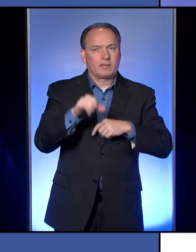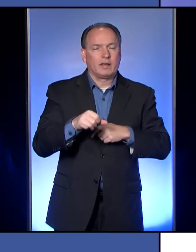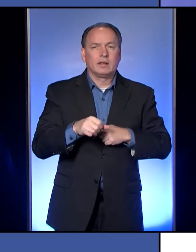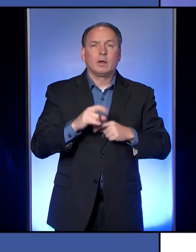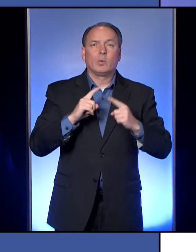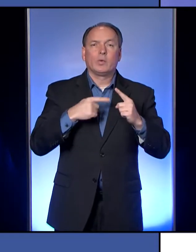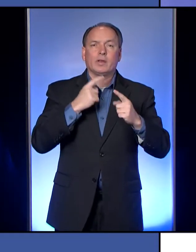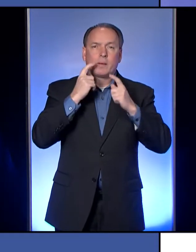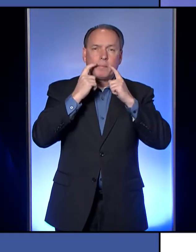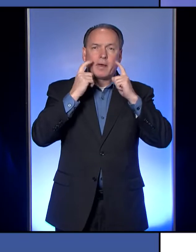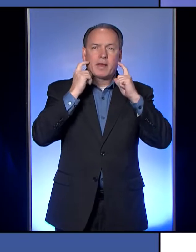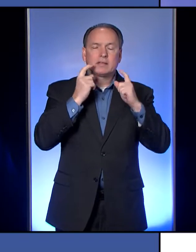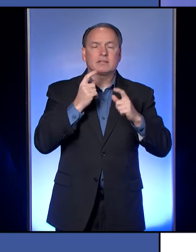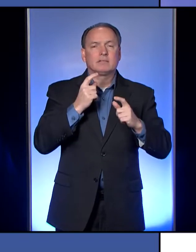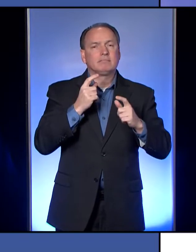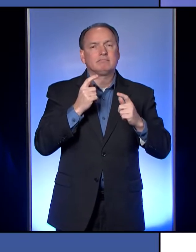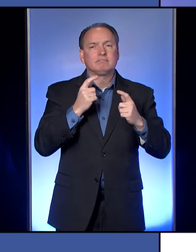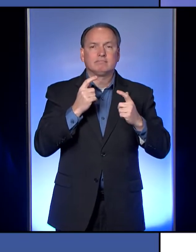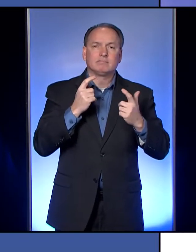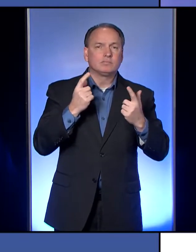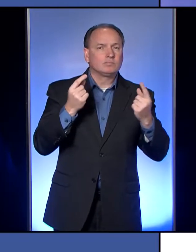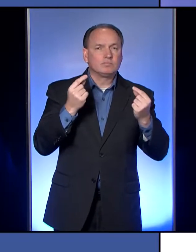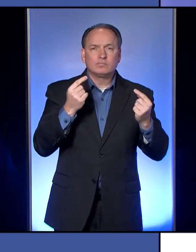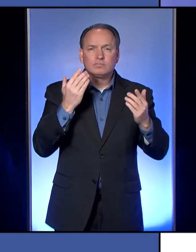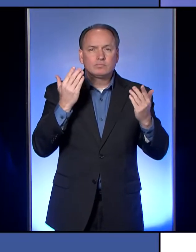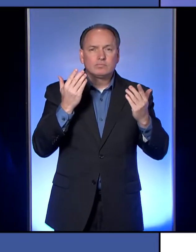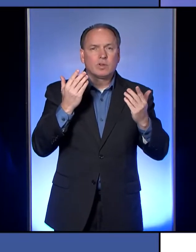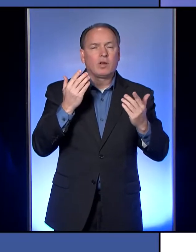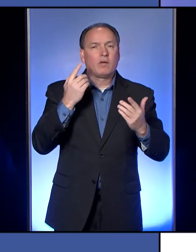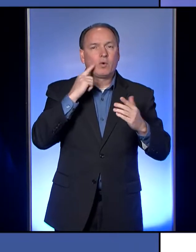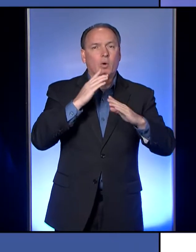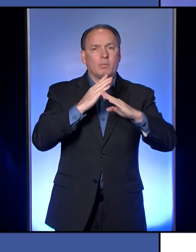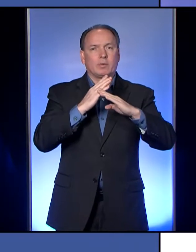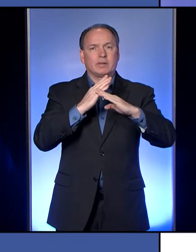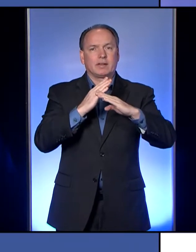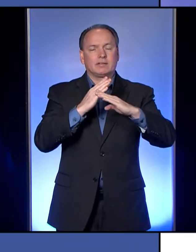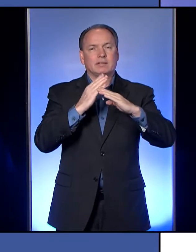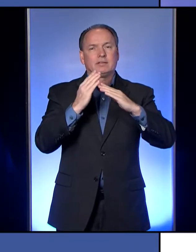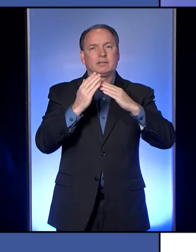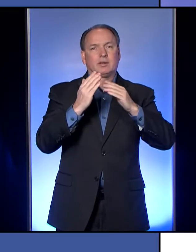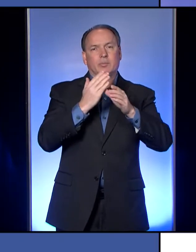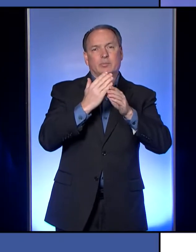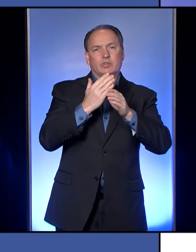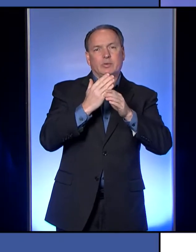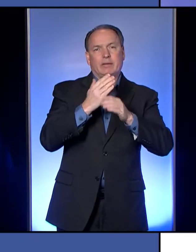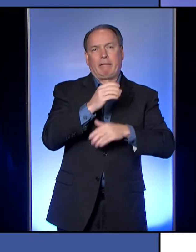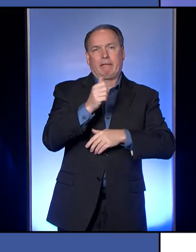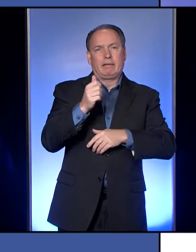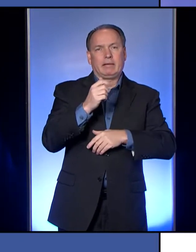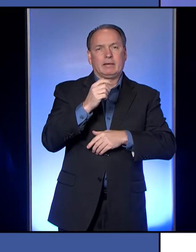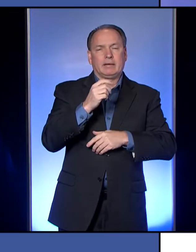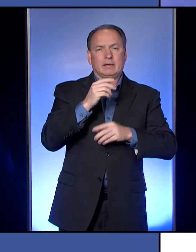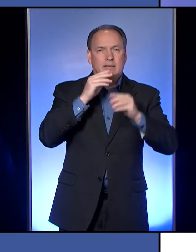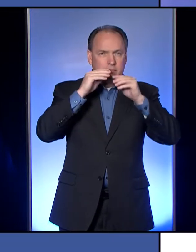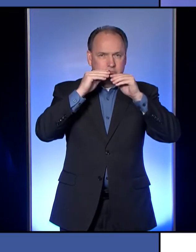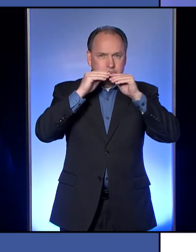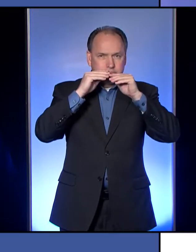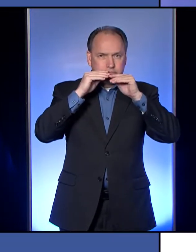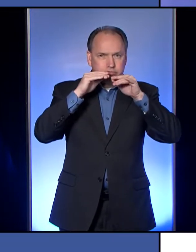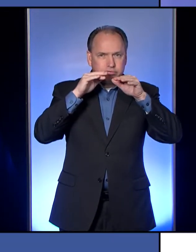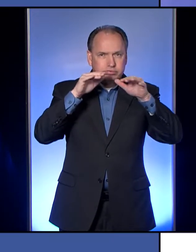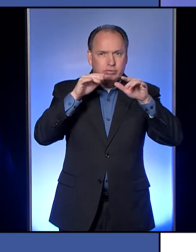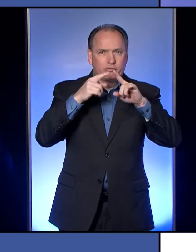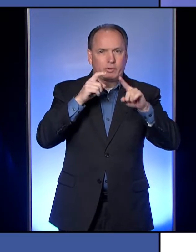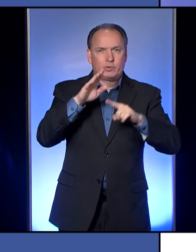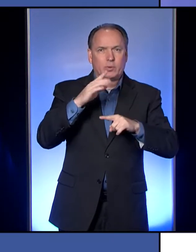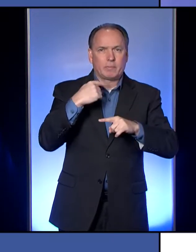wearing a mask, what we are looking for is some kind of barrier between any moisture that would come out of your nose or your mouth